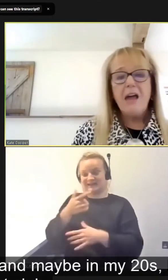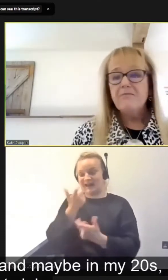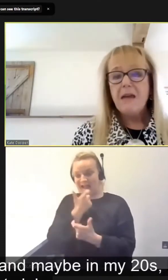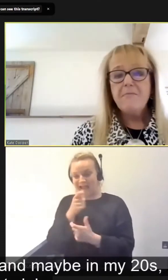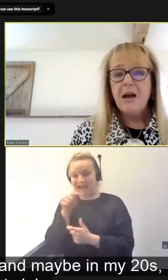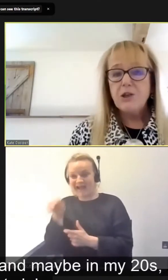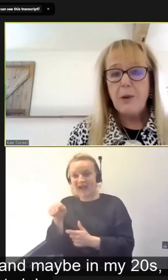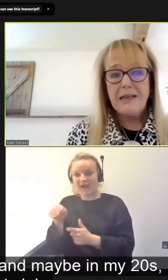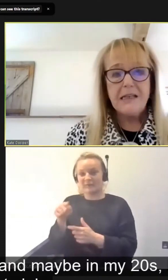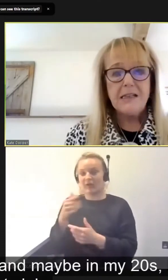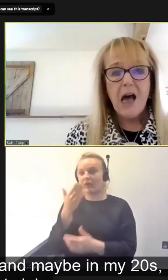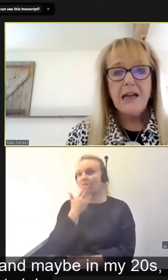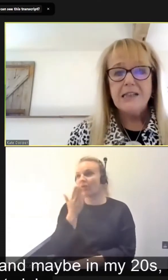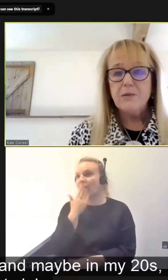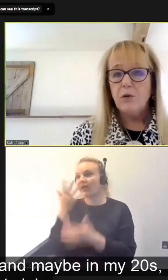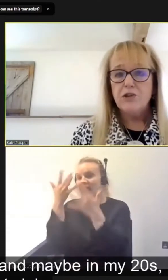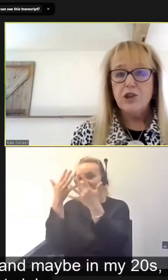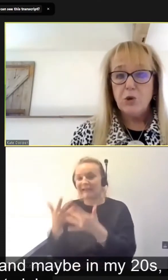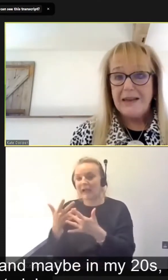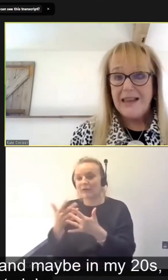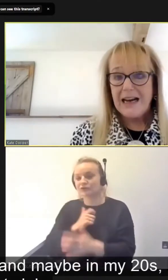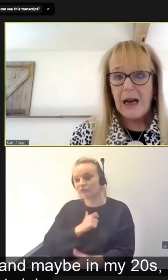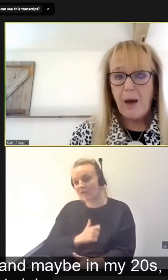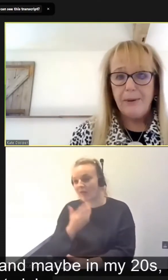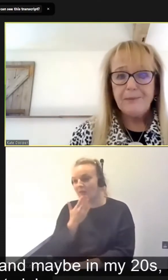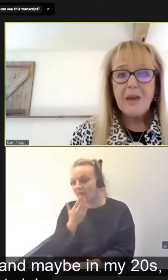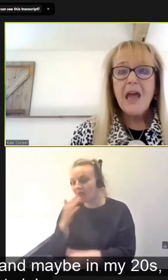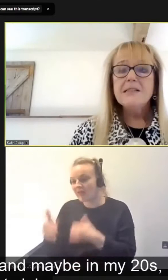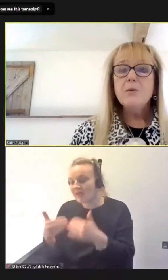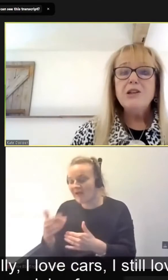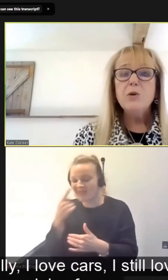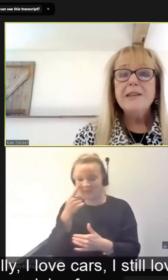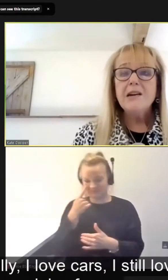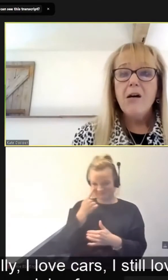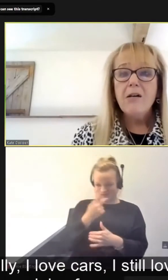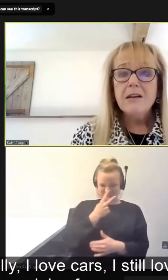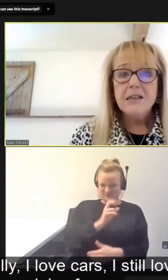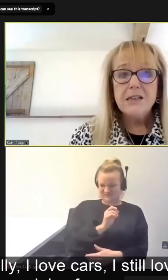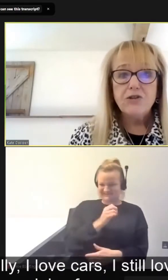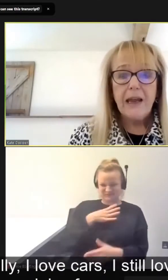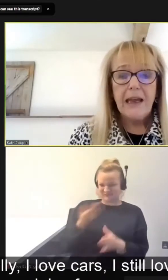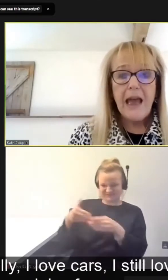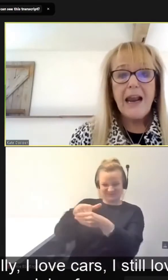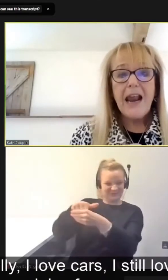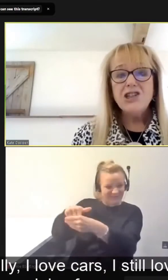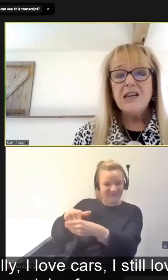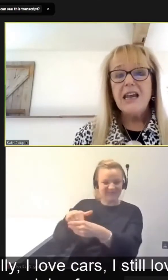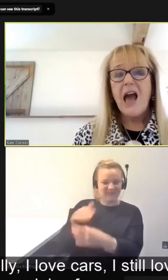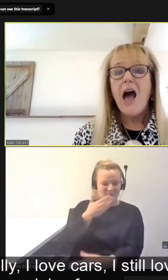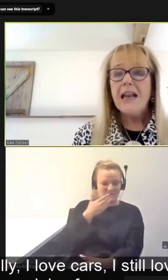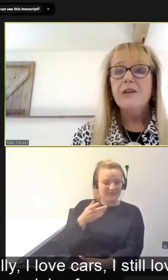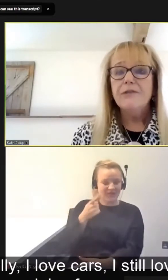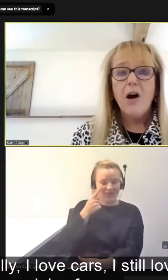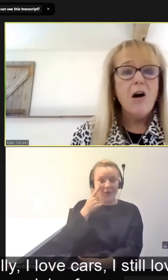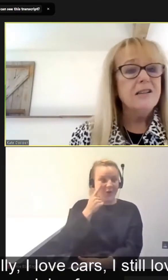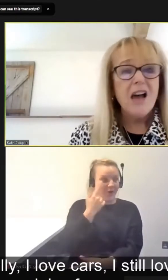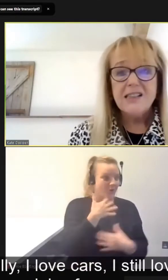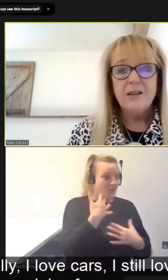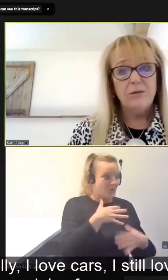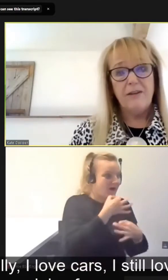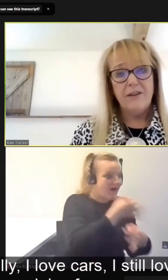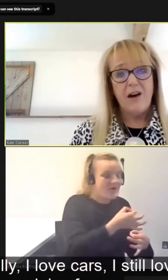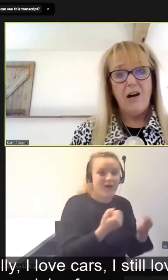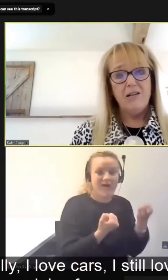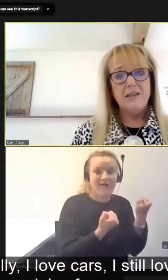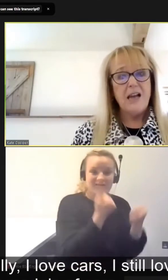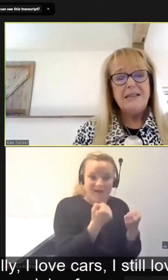in my 20s, I didn't want to join that club. So I joined the car industry. And actually, I love cars. I